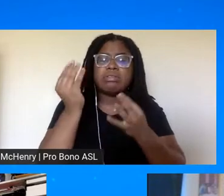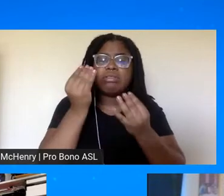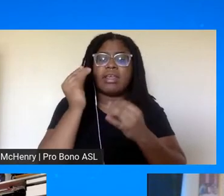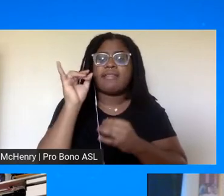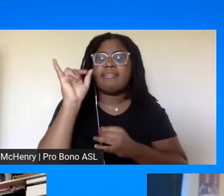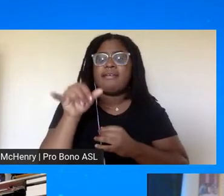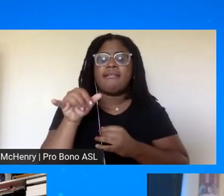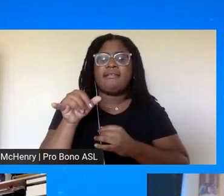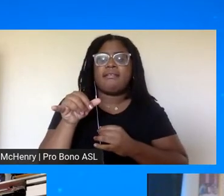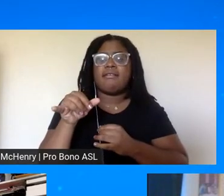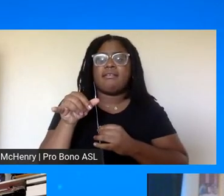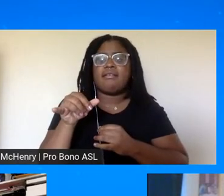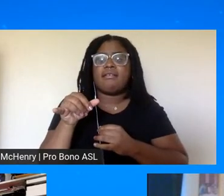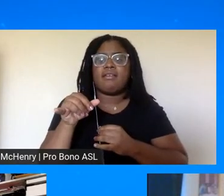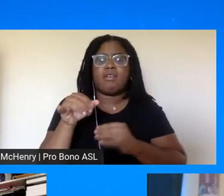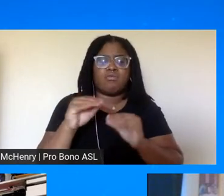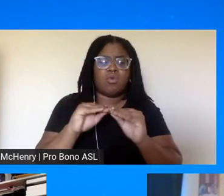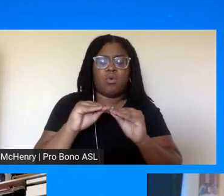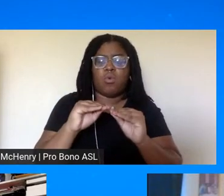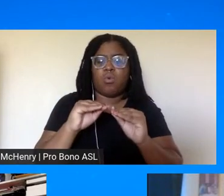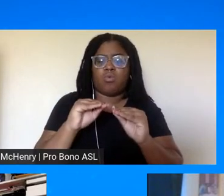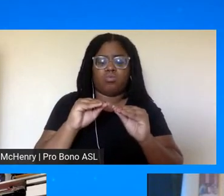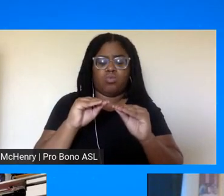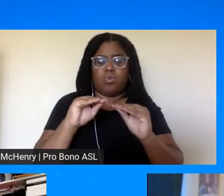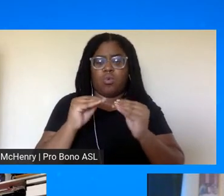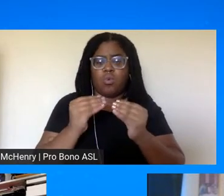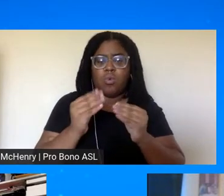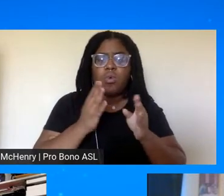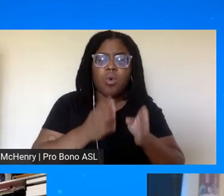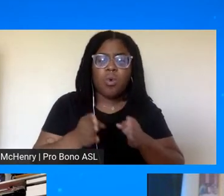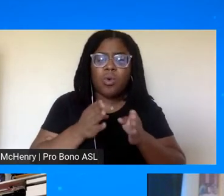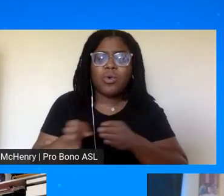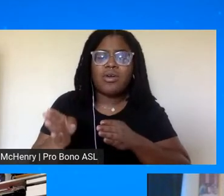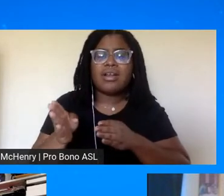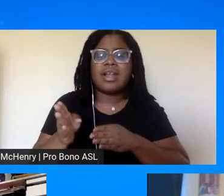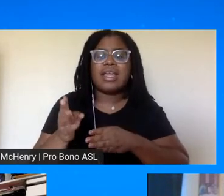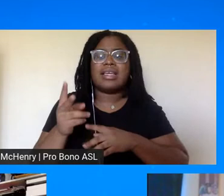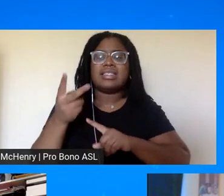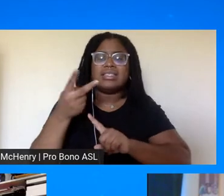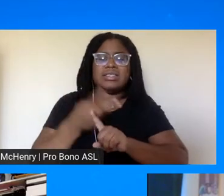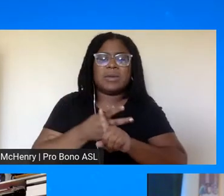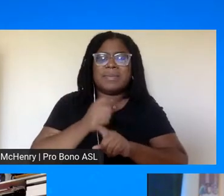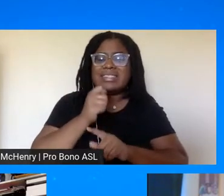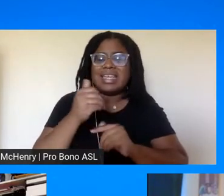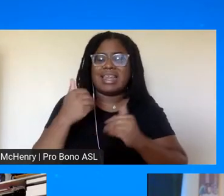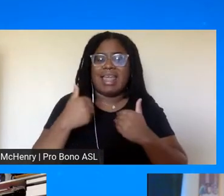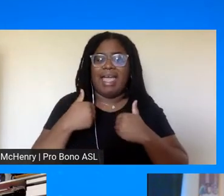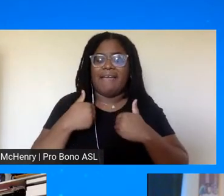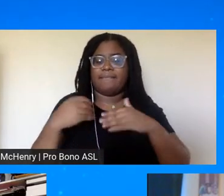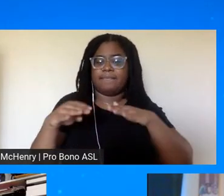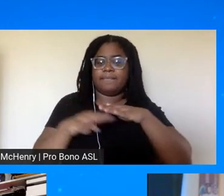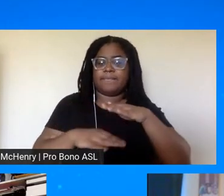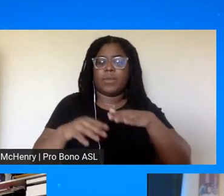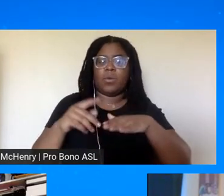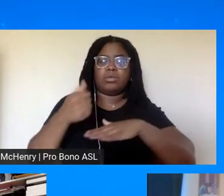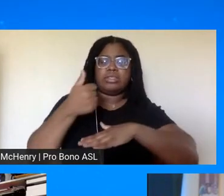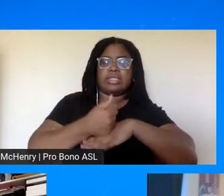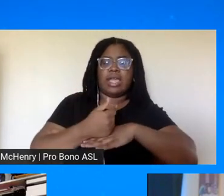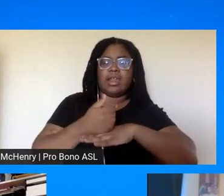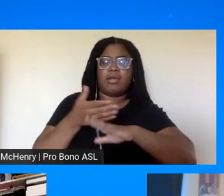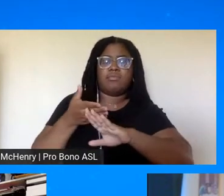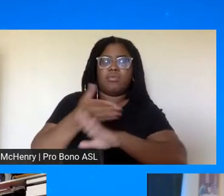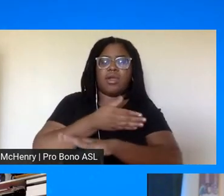the the the organizing and difficult work they did in two months didn't have a foundation prior to so a philip